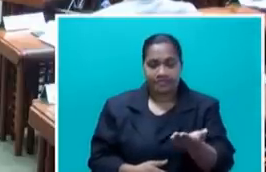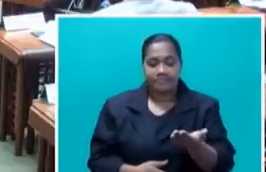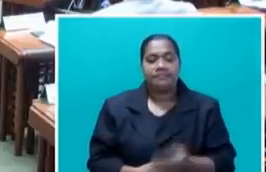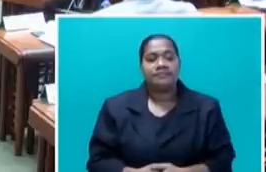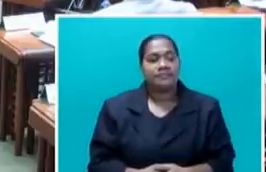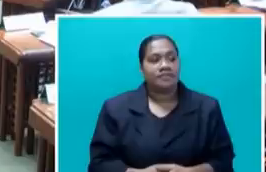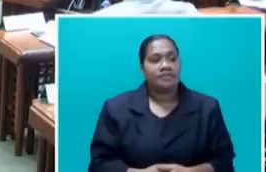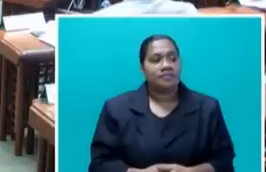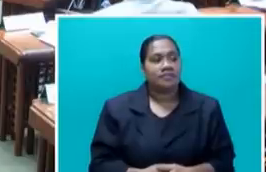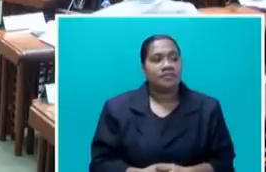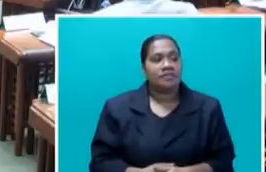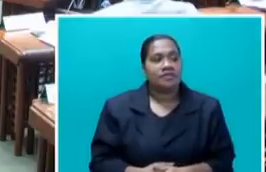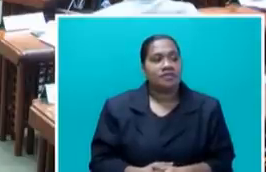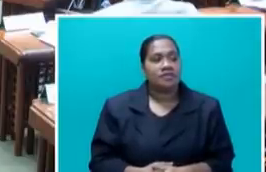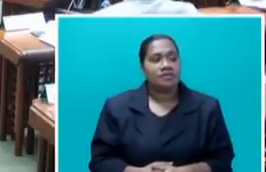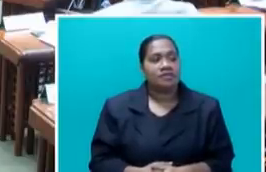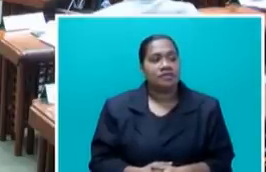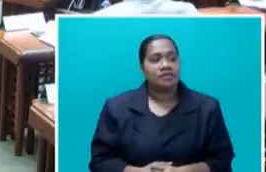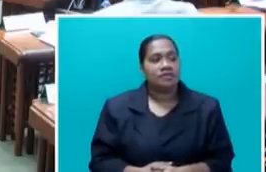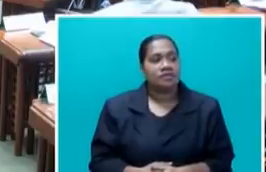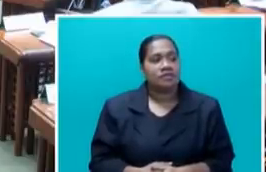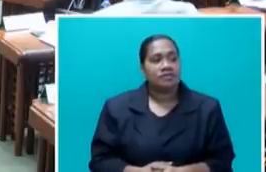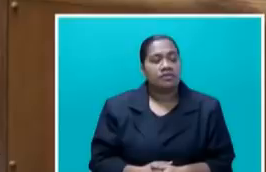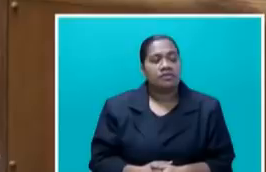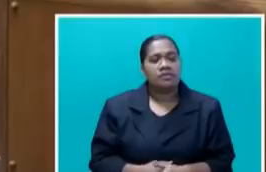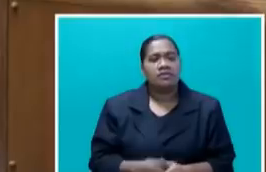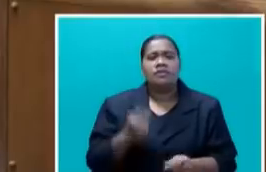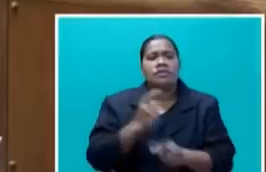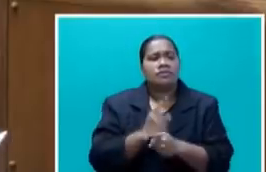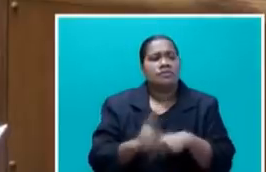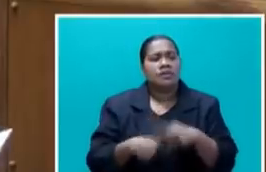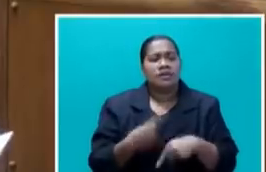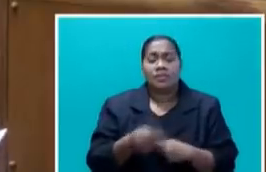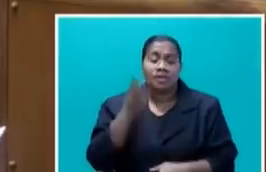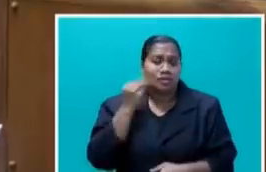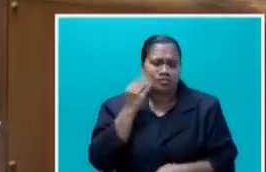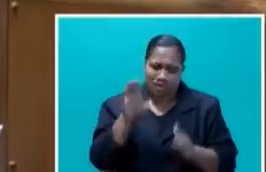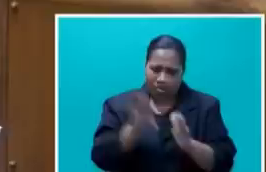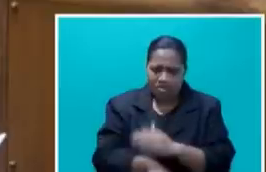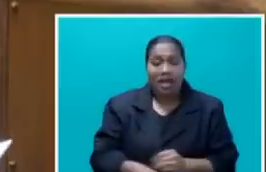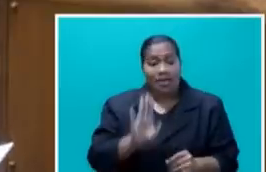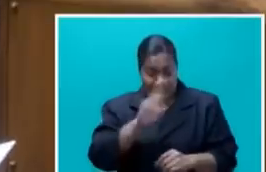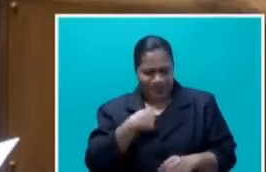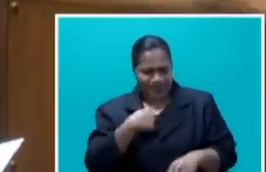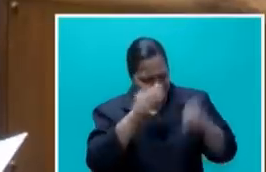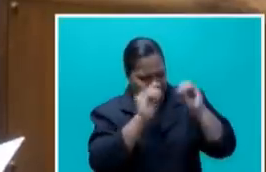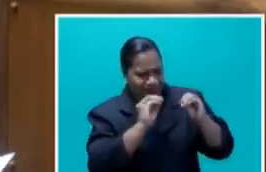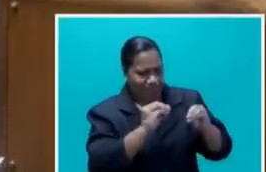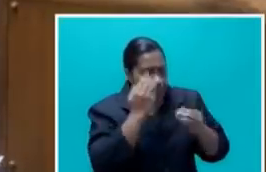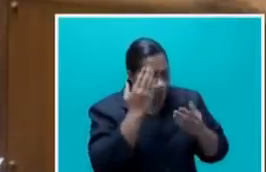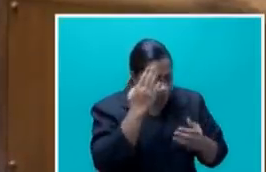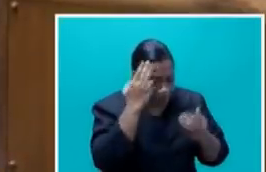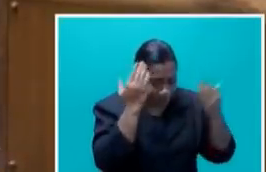You're talking about sugar prices. But let me educate Mr Biman Prasad a